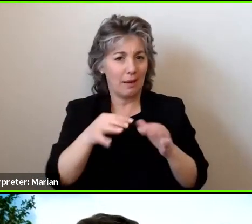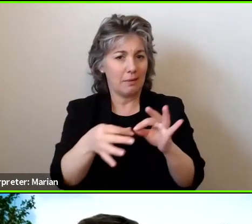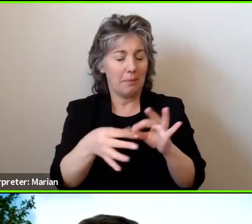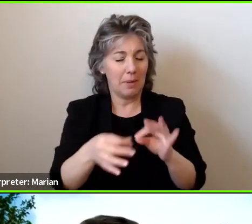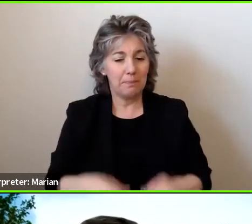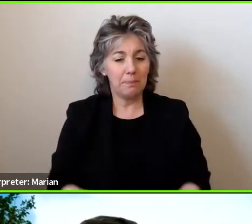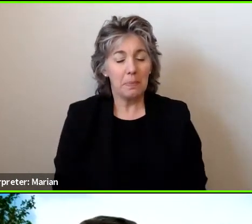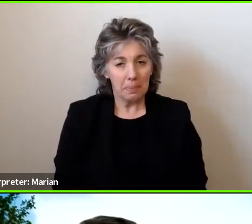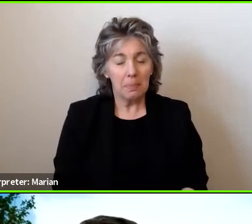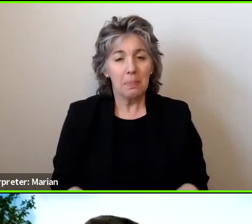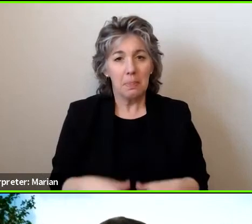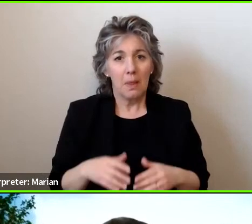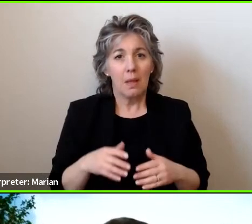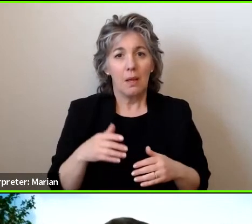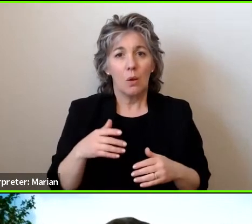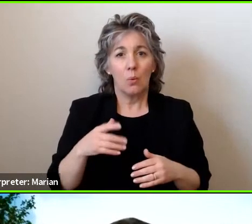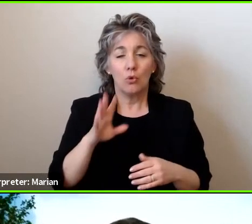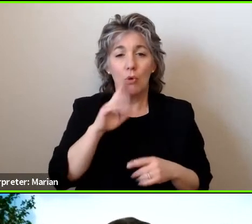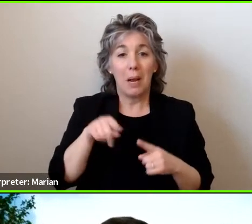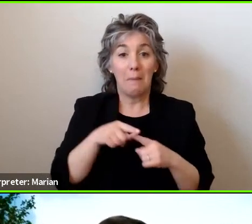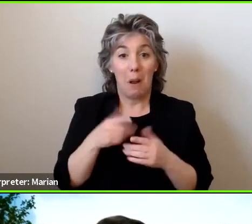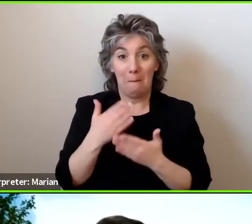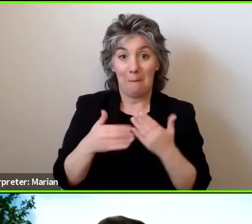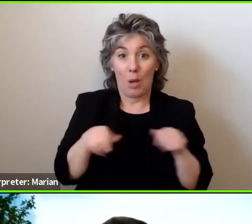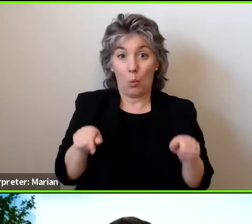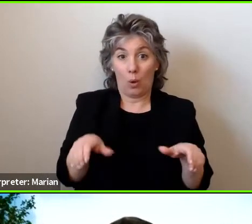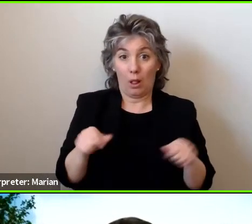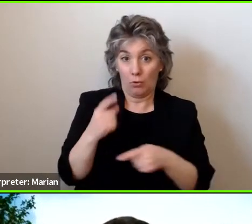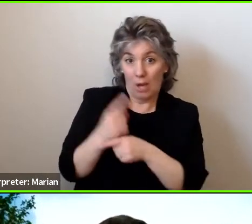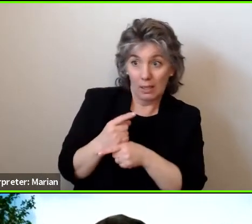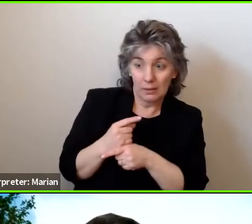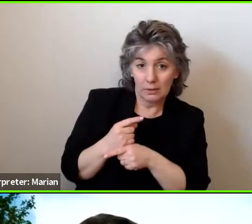Well, between rigid, we're talking manual wheelchairs. Is that correct?